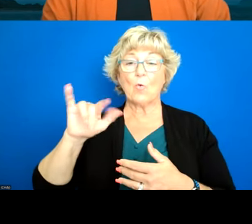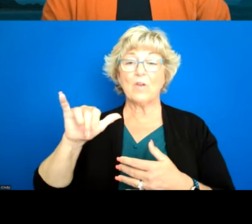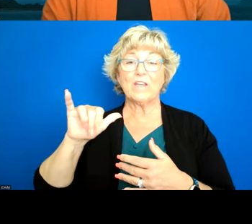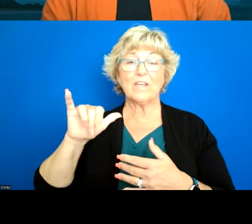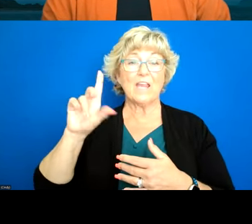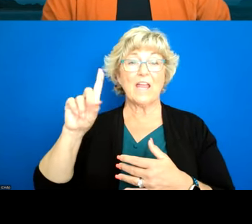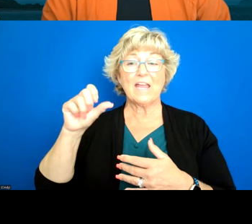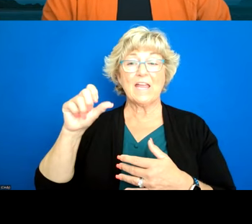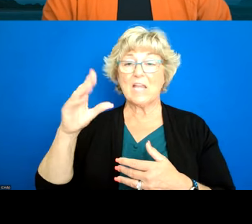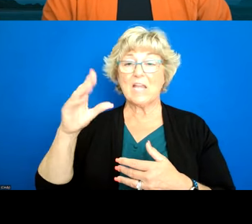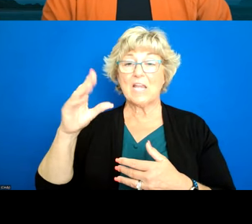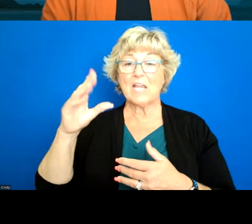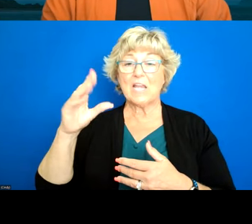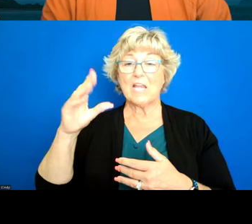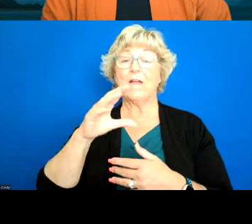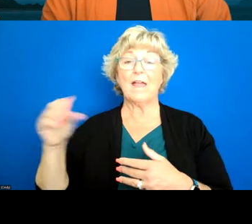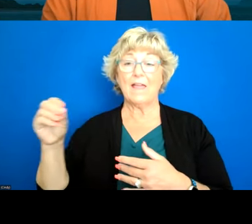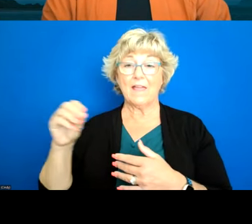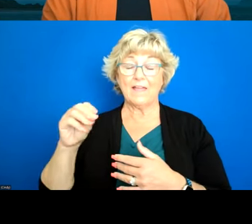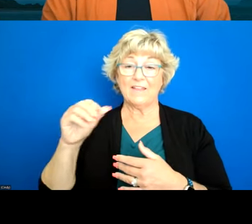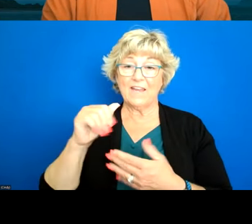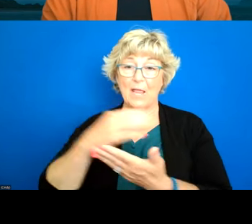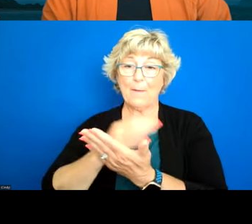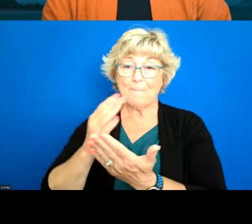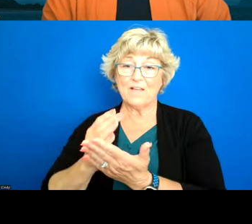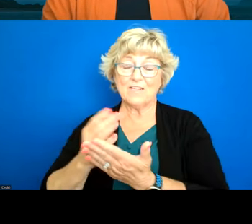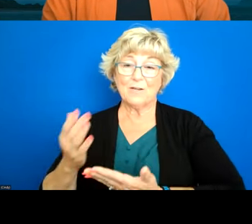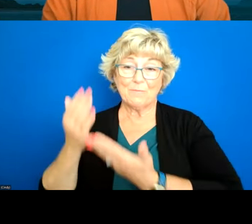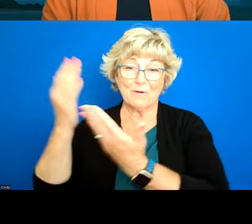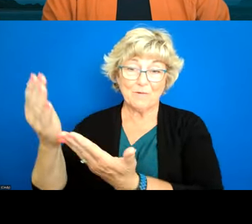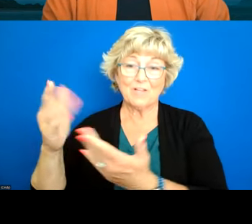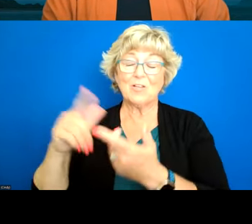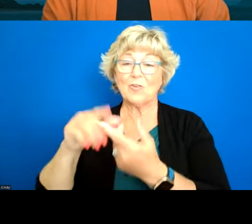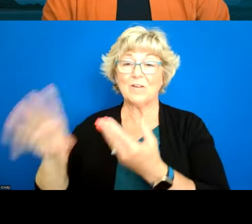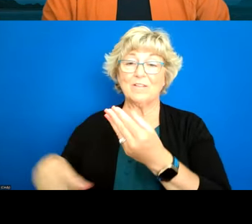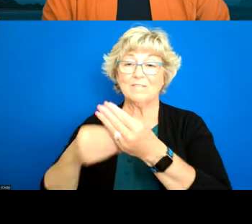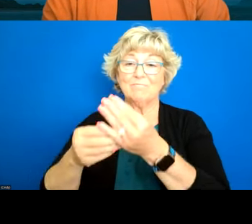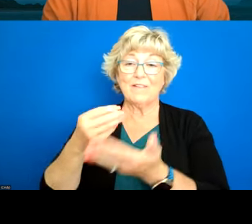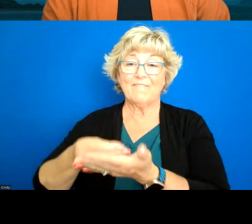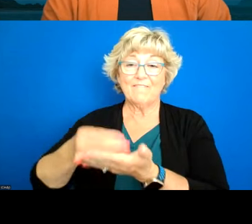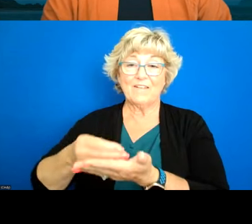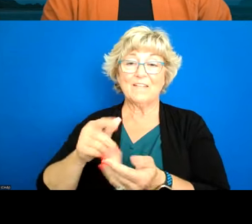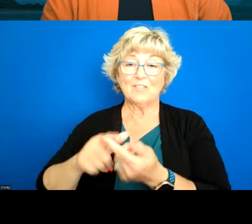budget budget change proposal um to fund this initiative as well so we go to the next slide